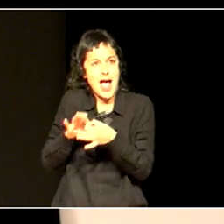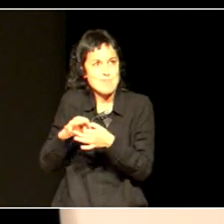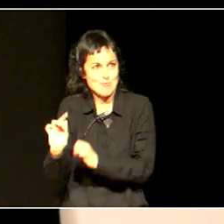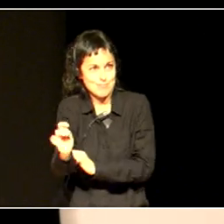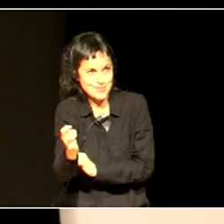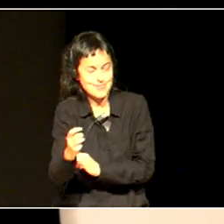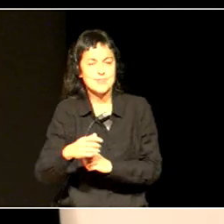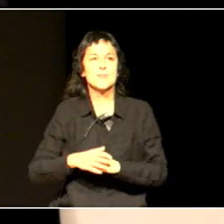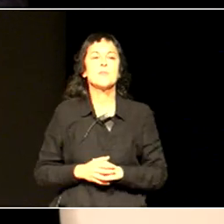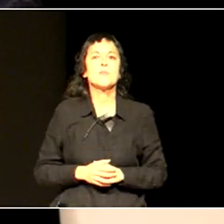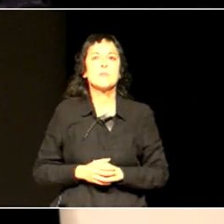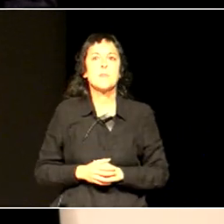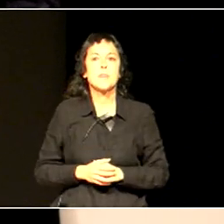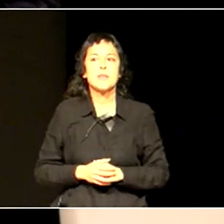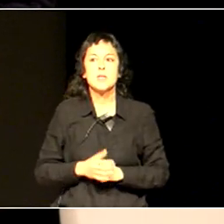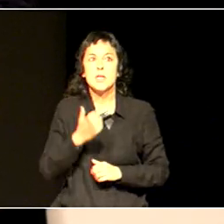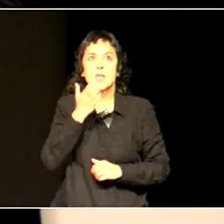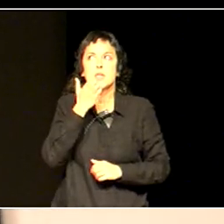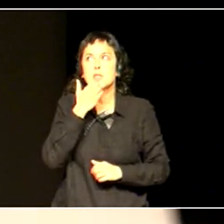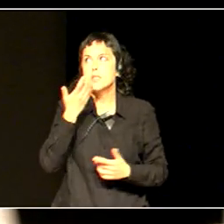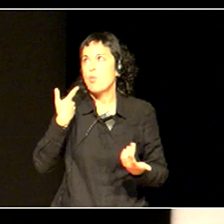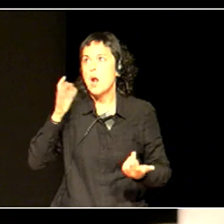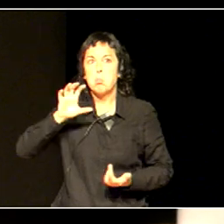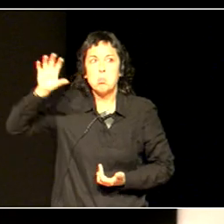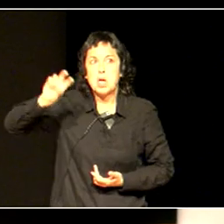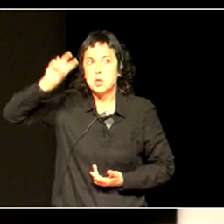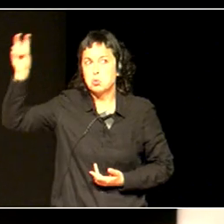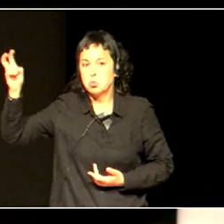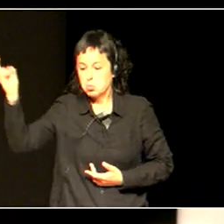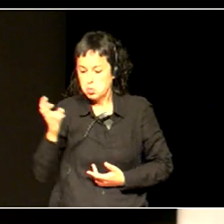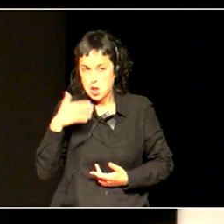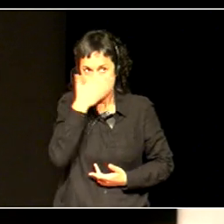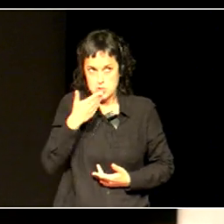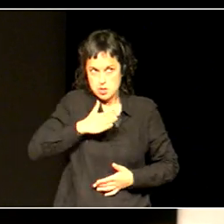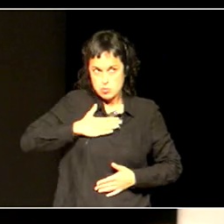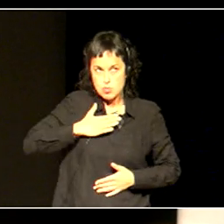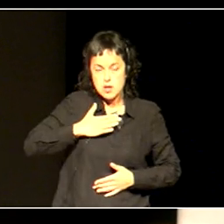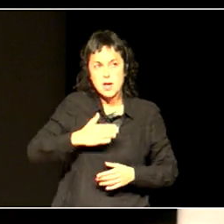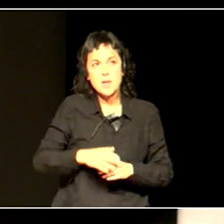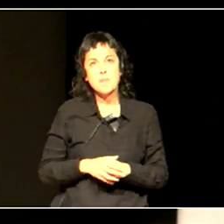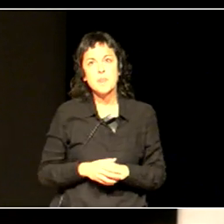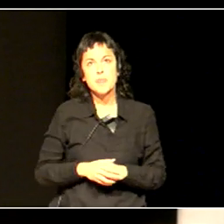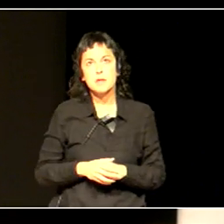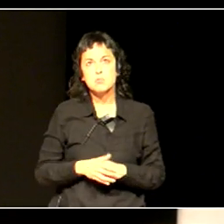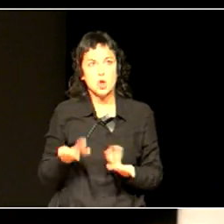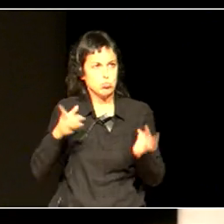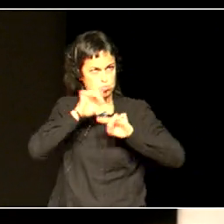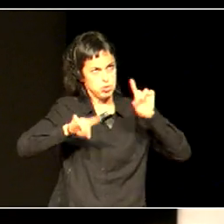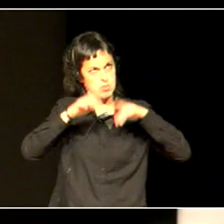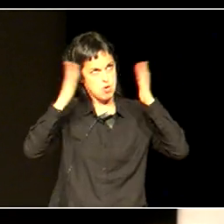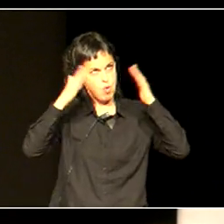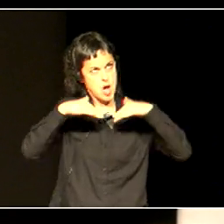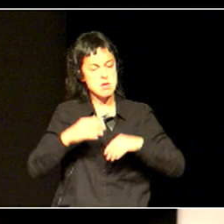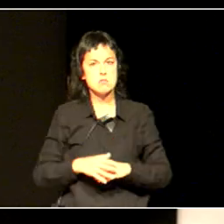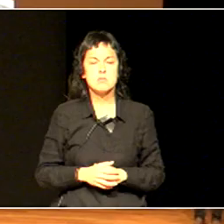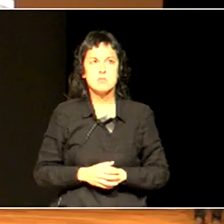you come from another country to our school, that's no problem. Because we will